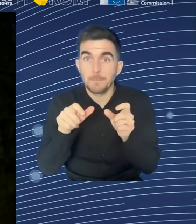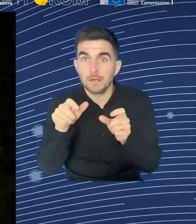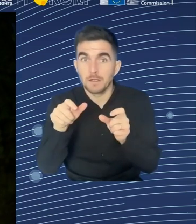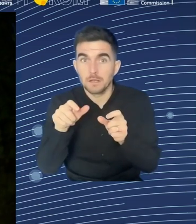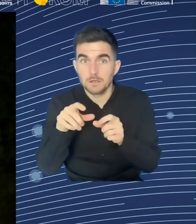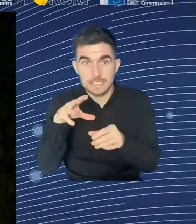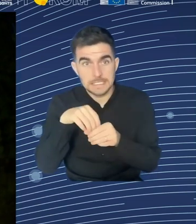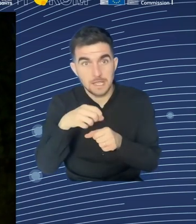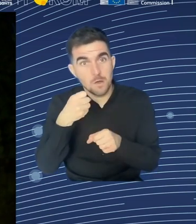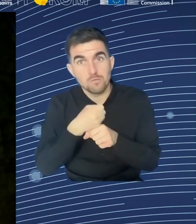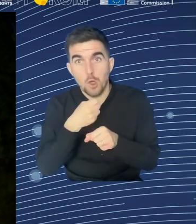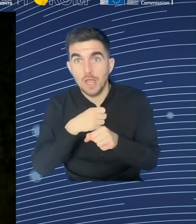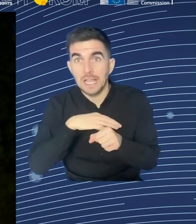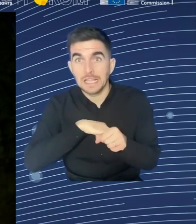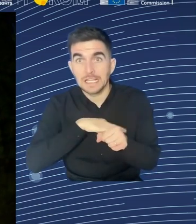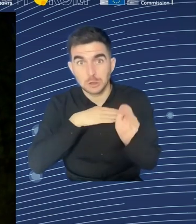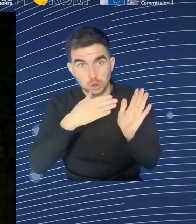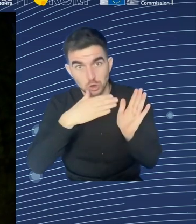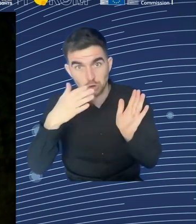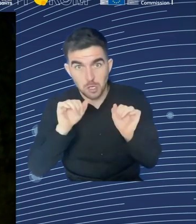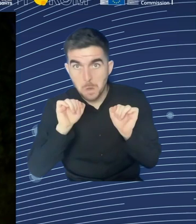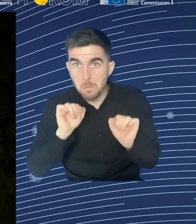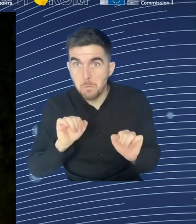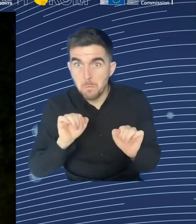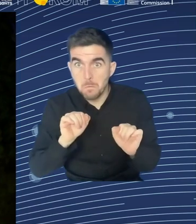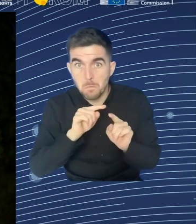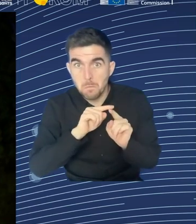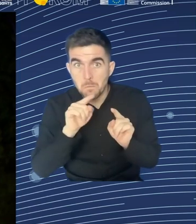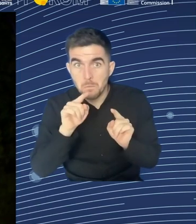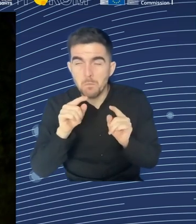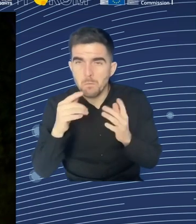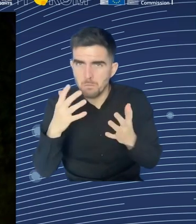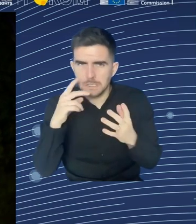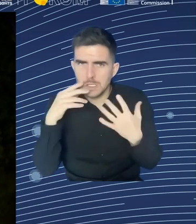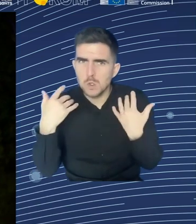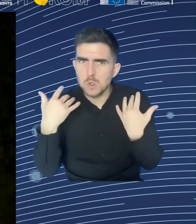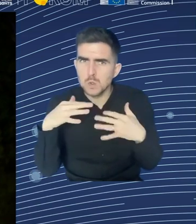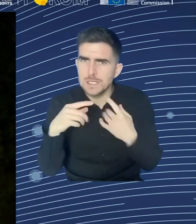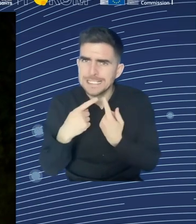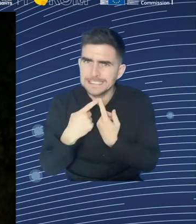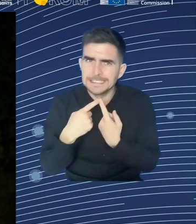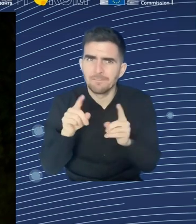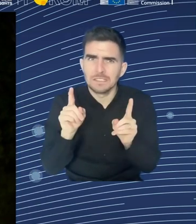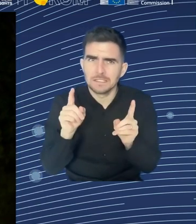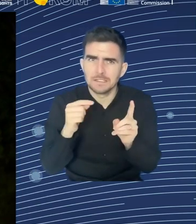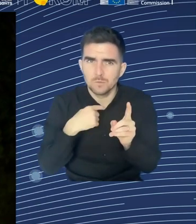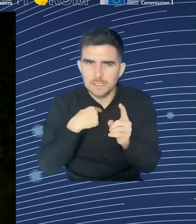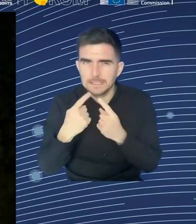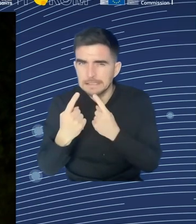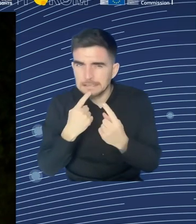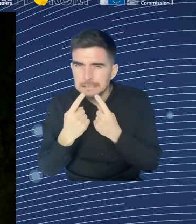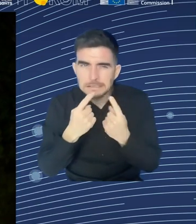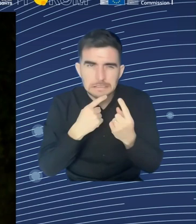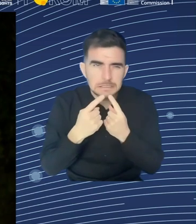So it's a big chunk of the current labor force. And, of course, skills is a very important